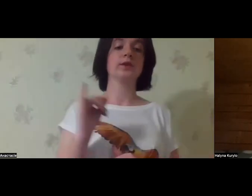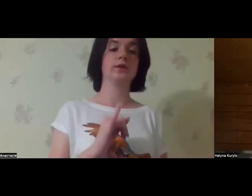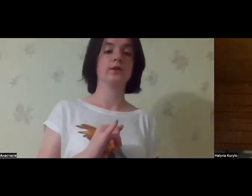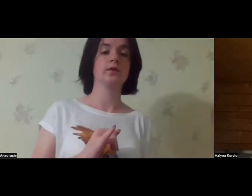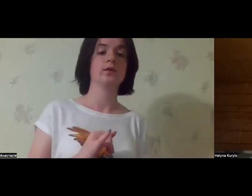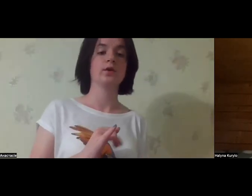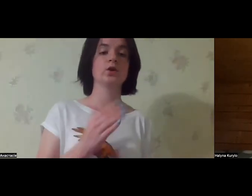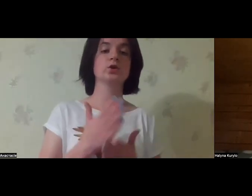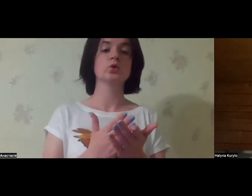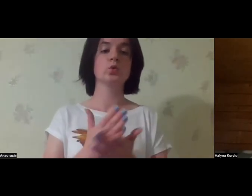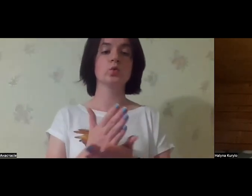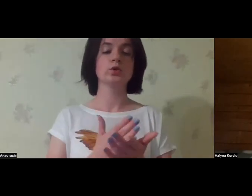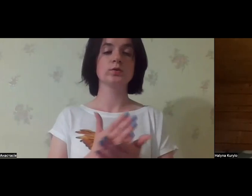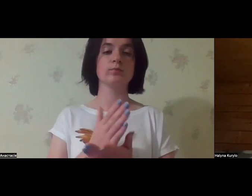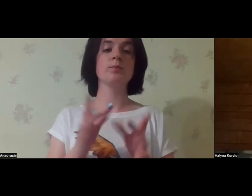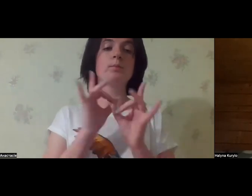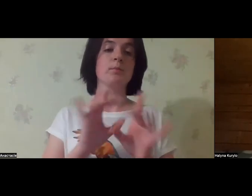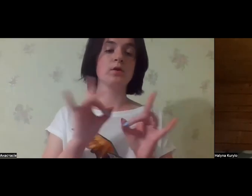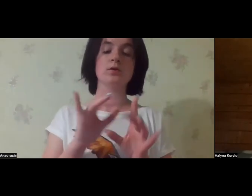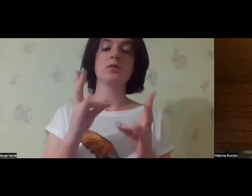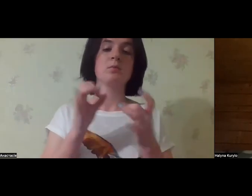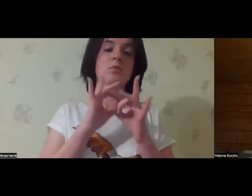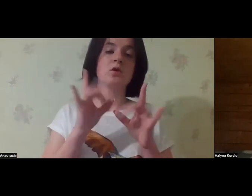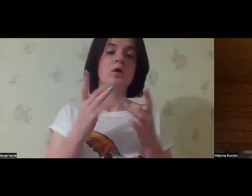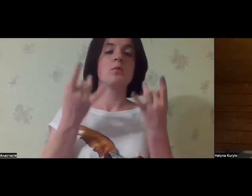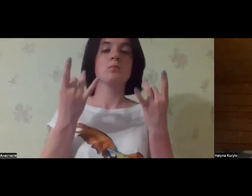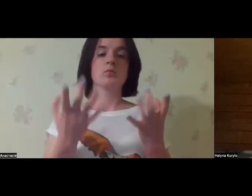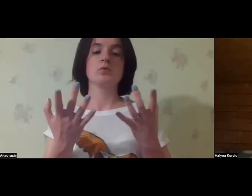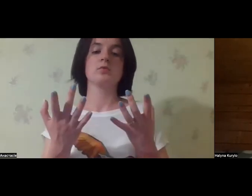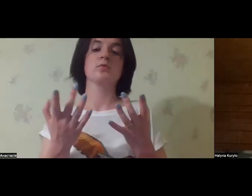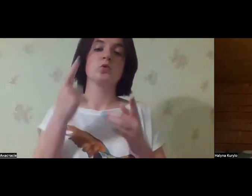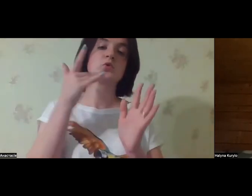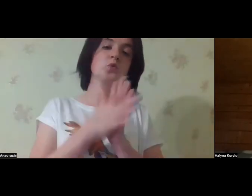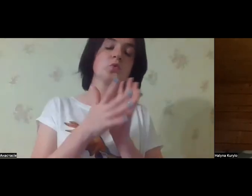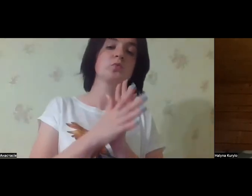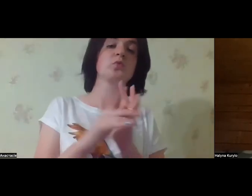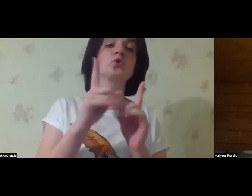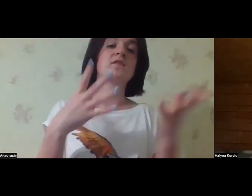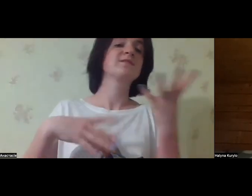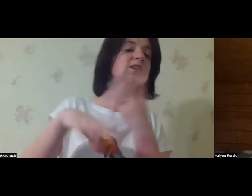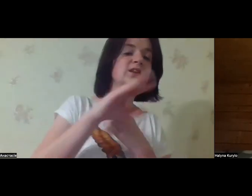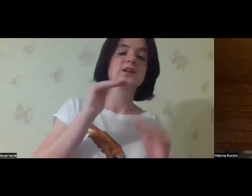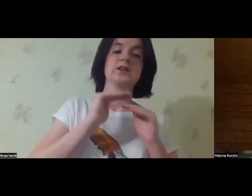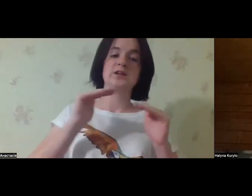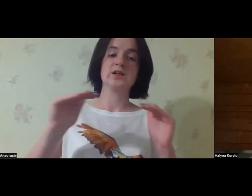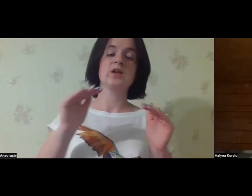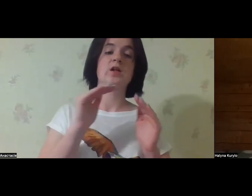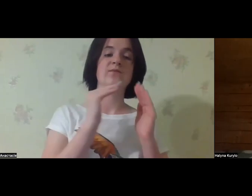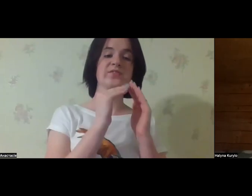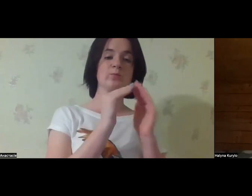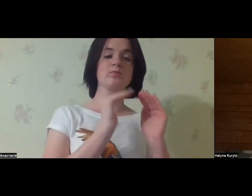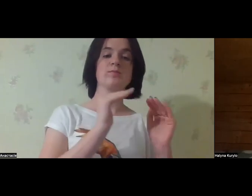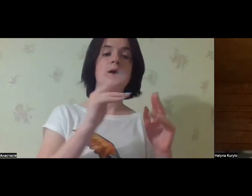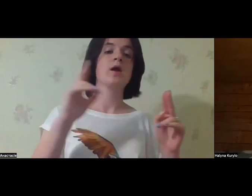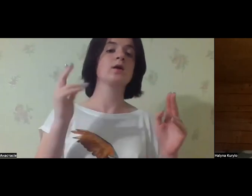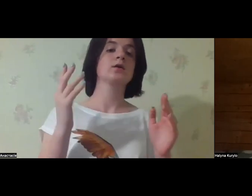adoption, but for foster families, none of them is getting the profiles of children to see almost